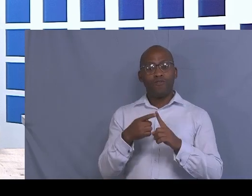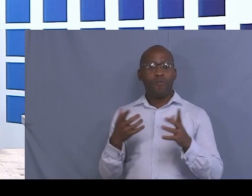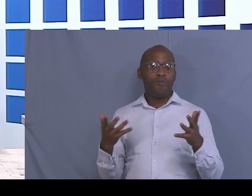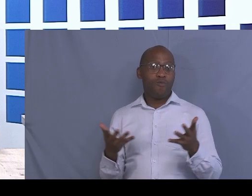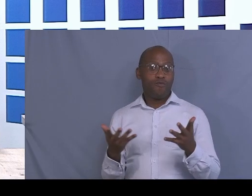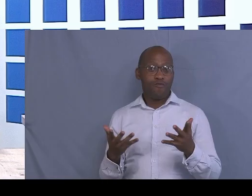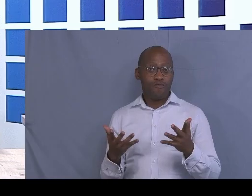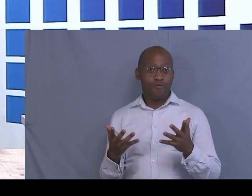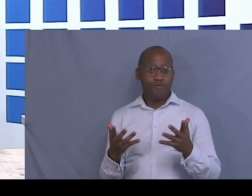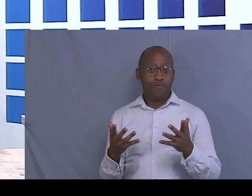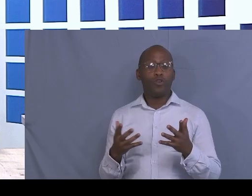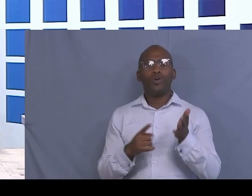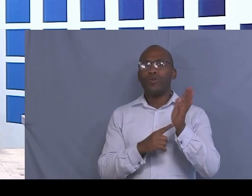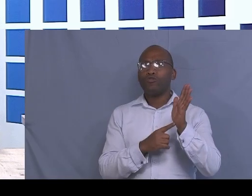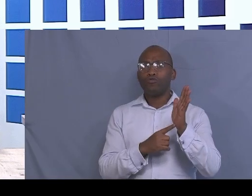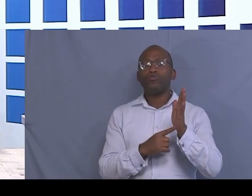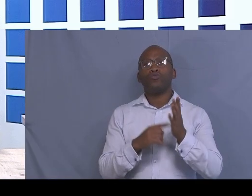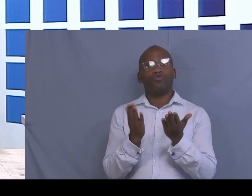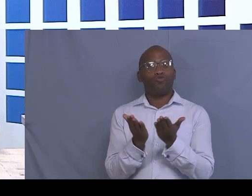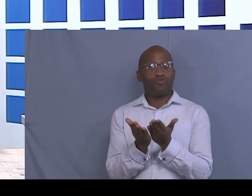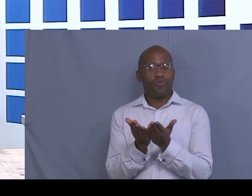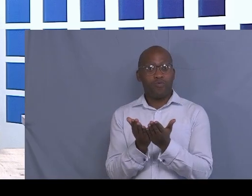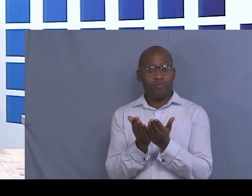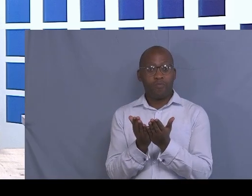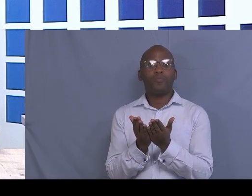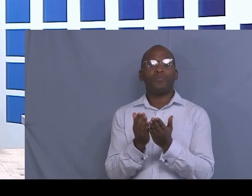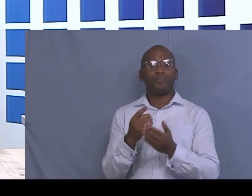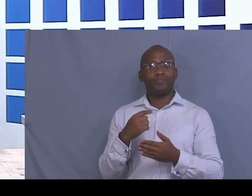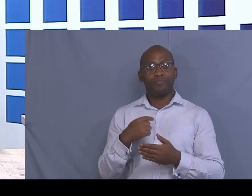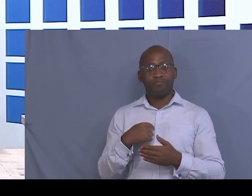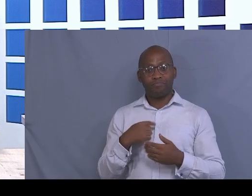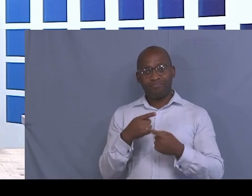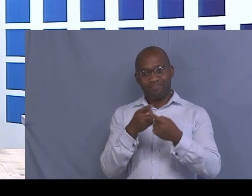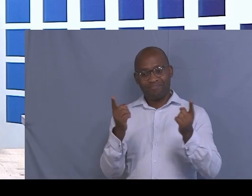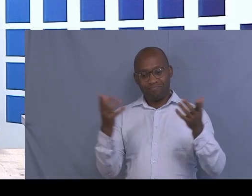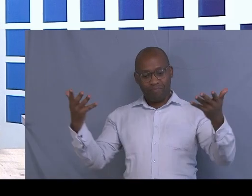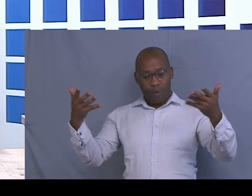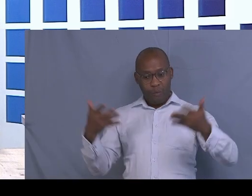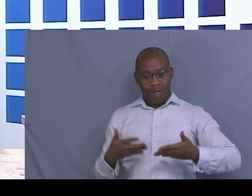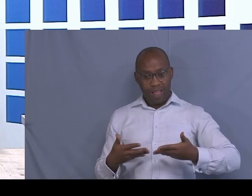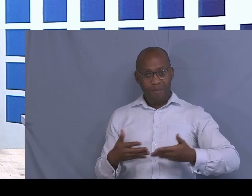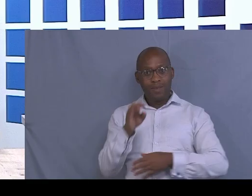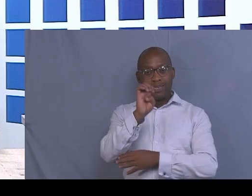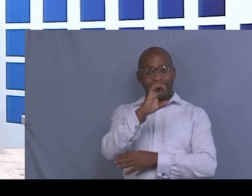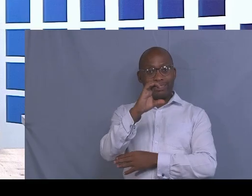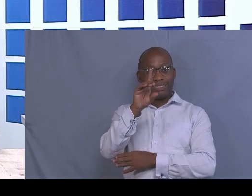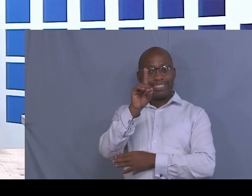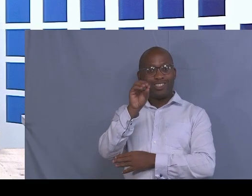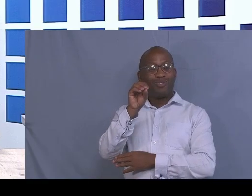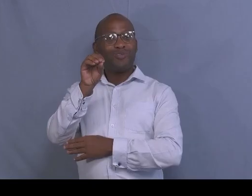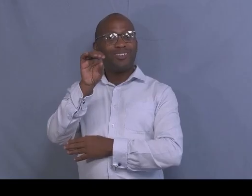Secondary School in Alpharenza West. Welcome to the ECTOE broadcast studio.